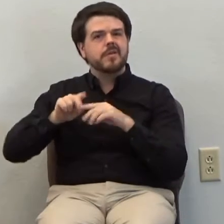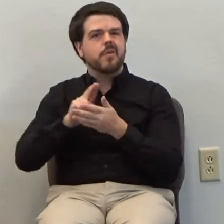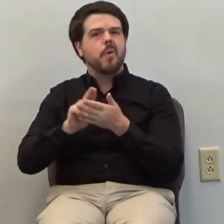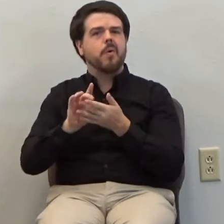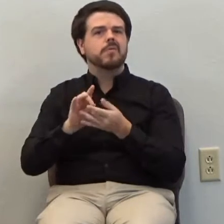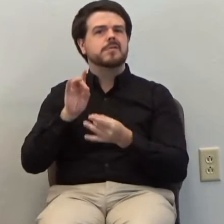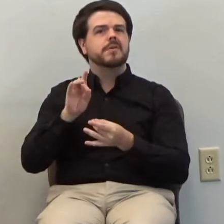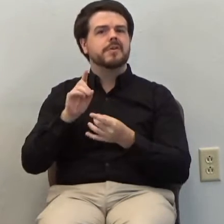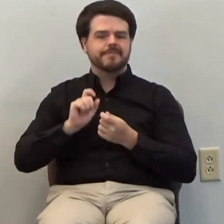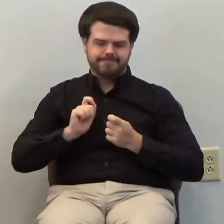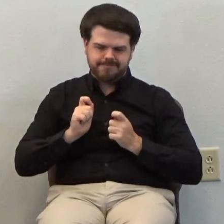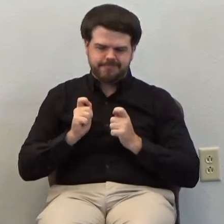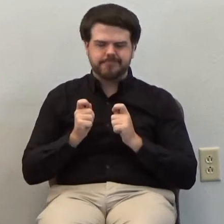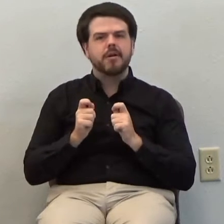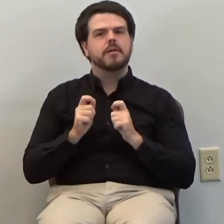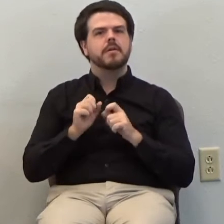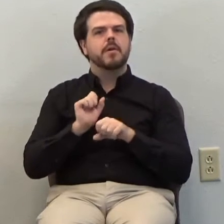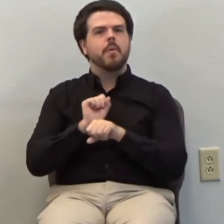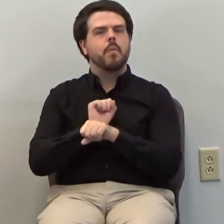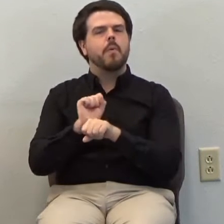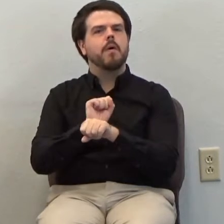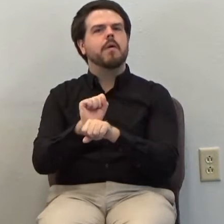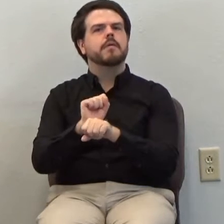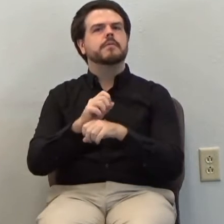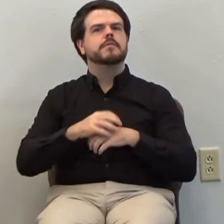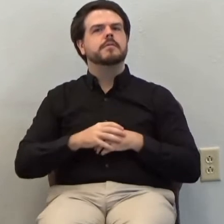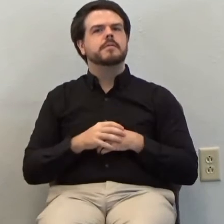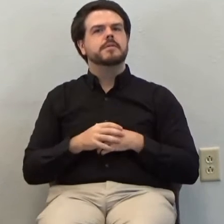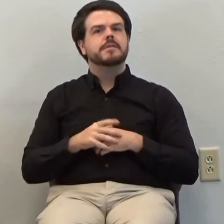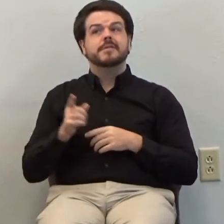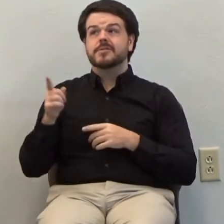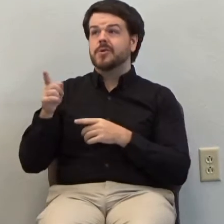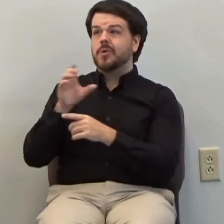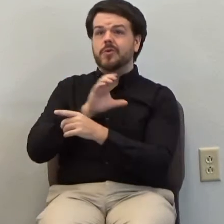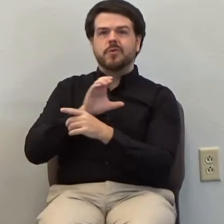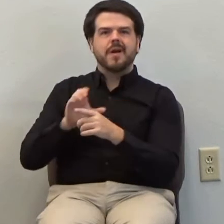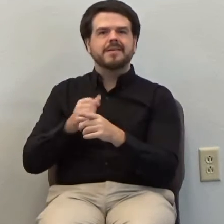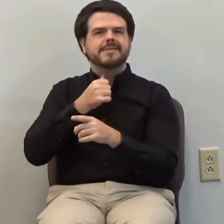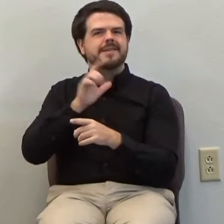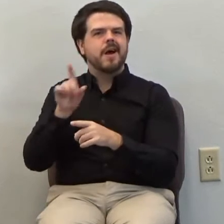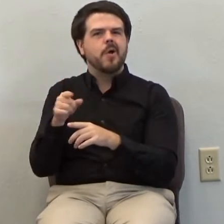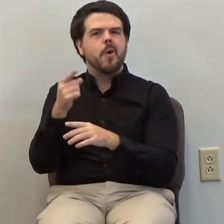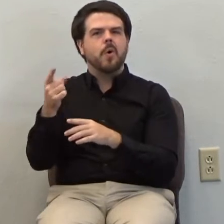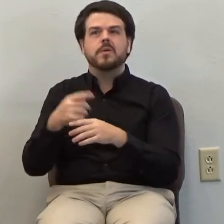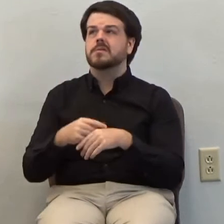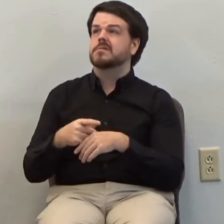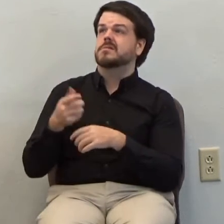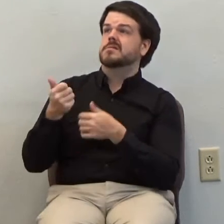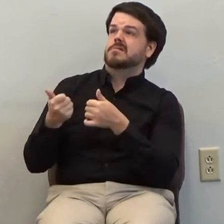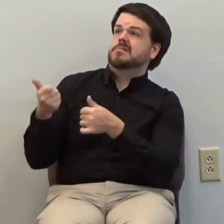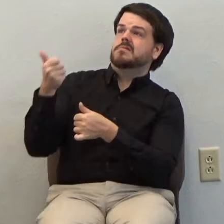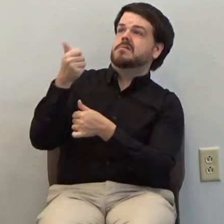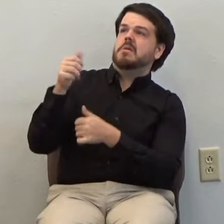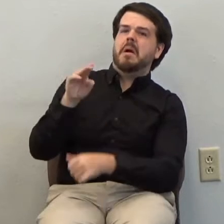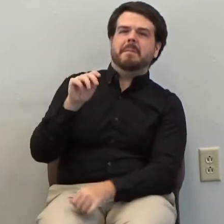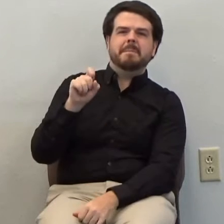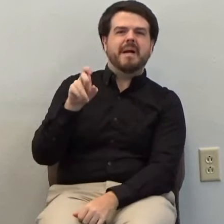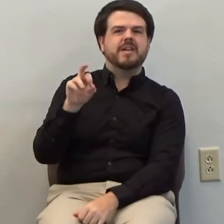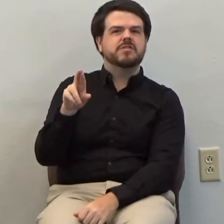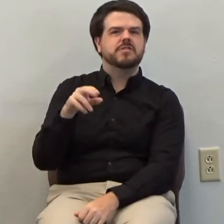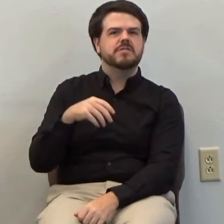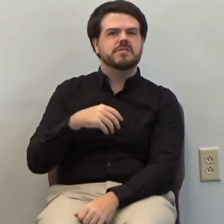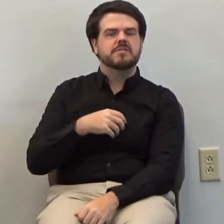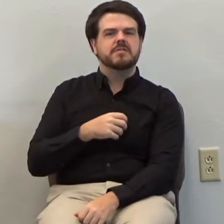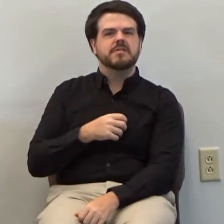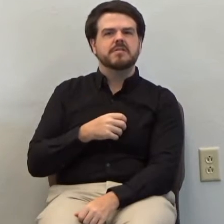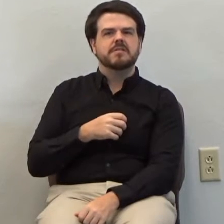do this work in us so that Christ will not be just some master, an ogre, or give